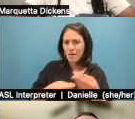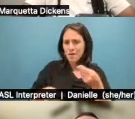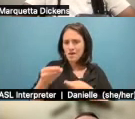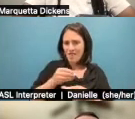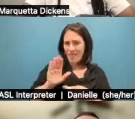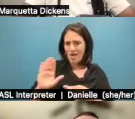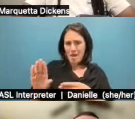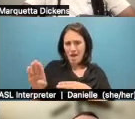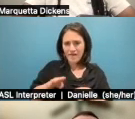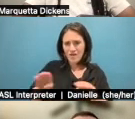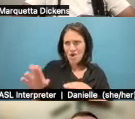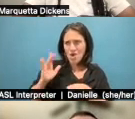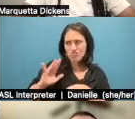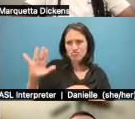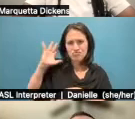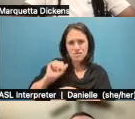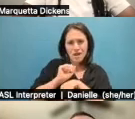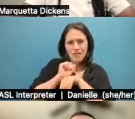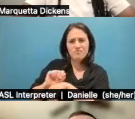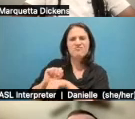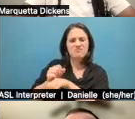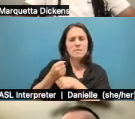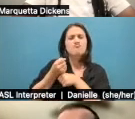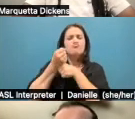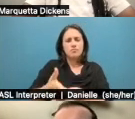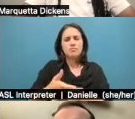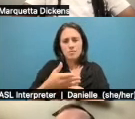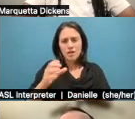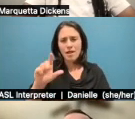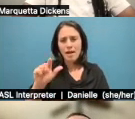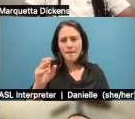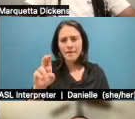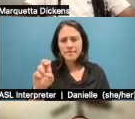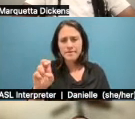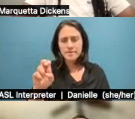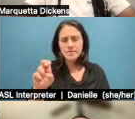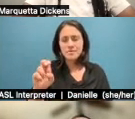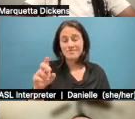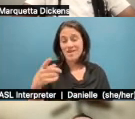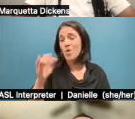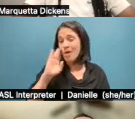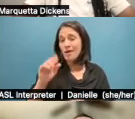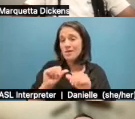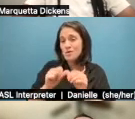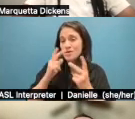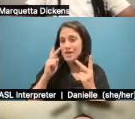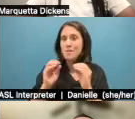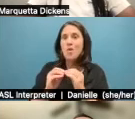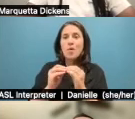You know, we will continue to see this sort of thing happening across North Carolina if we sort of don't change